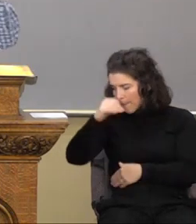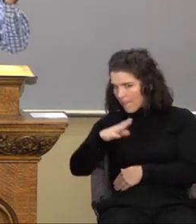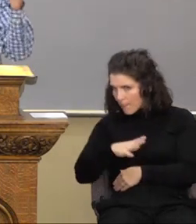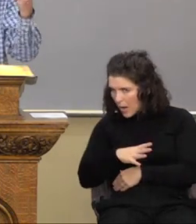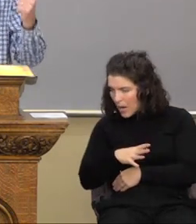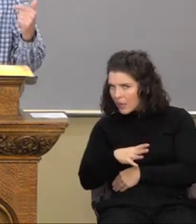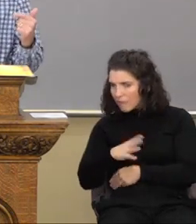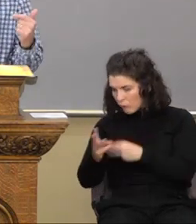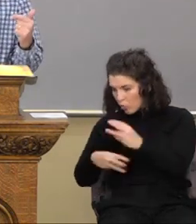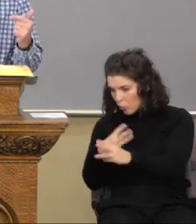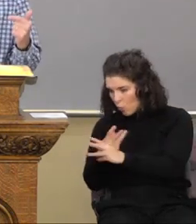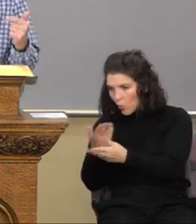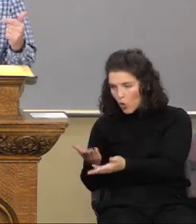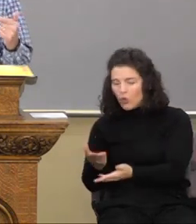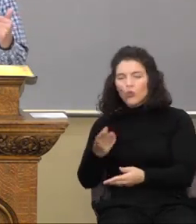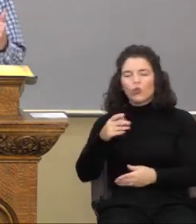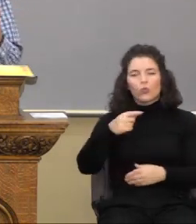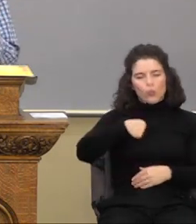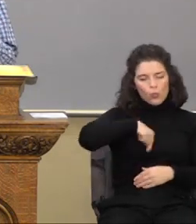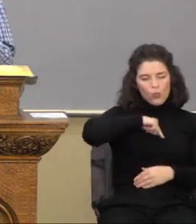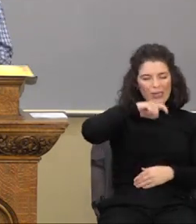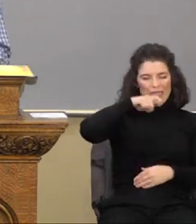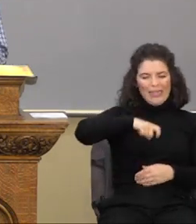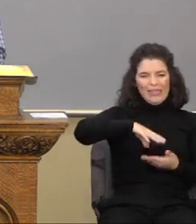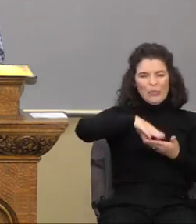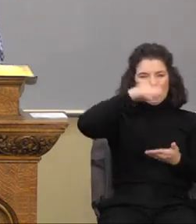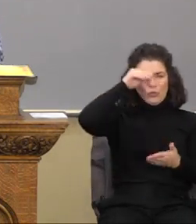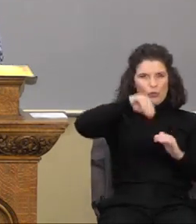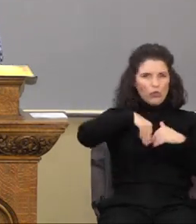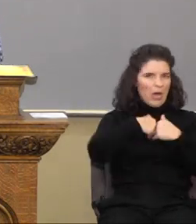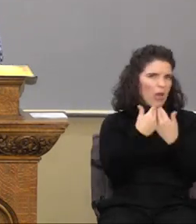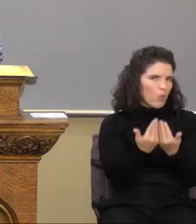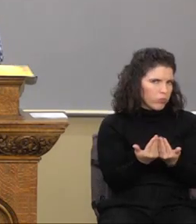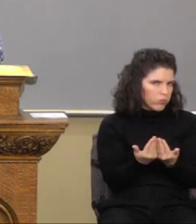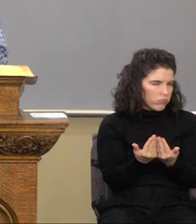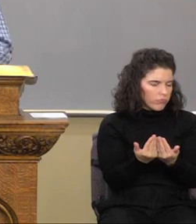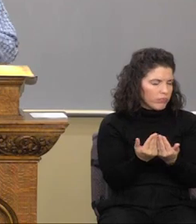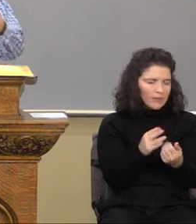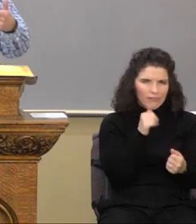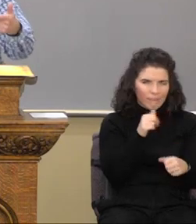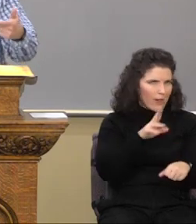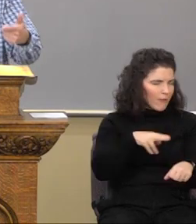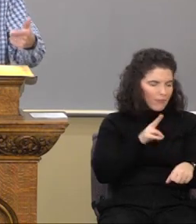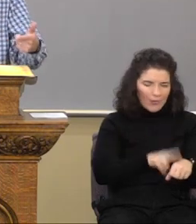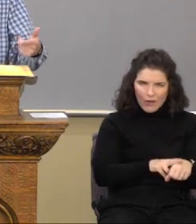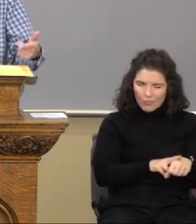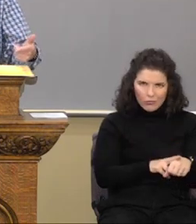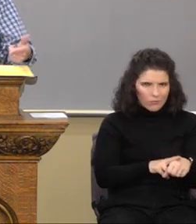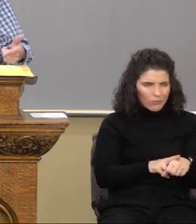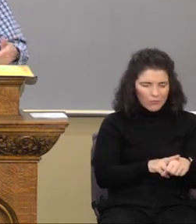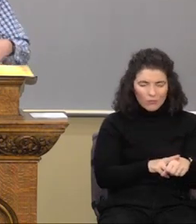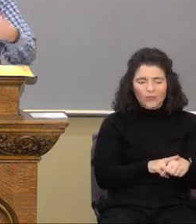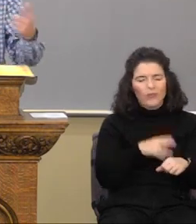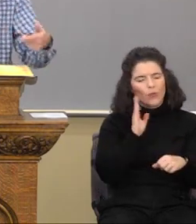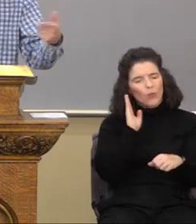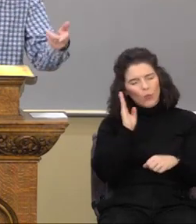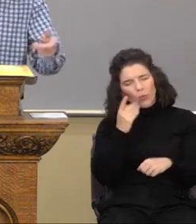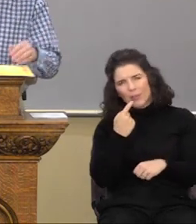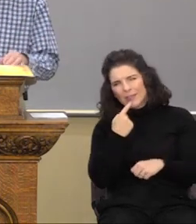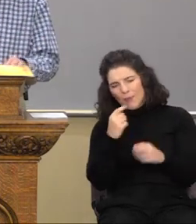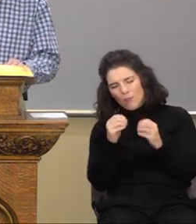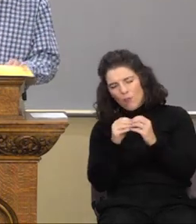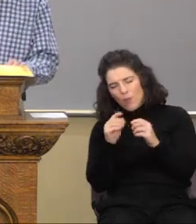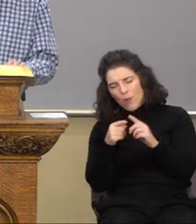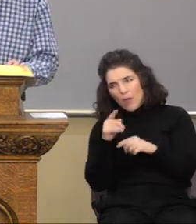we need to learn how to do that because it does not come naturally. And we'll say some more things about all of that. But